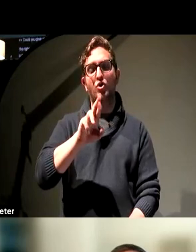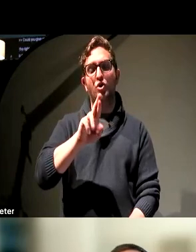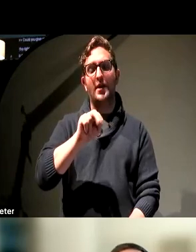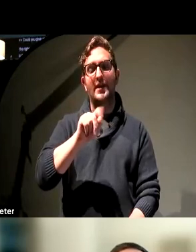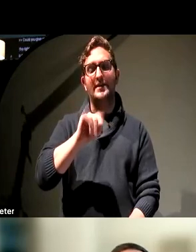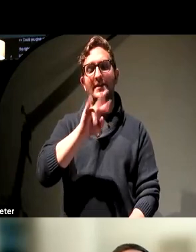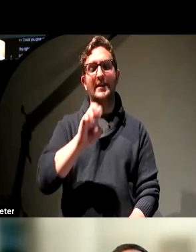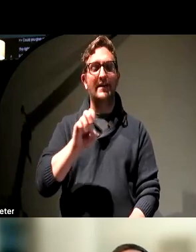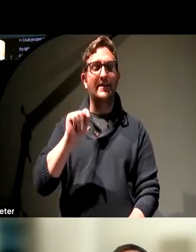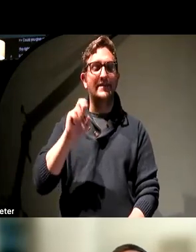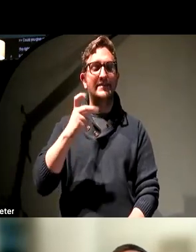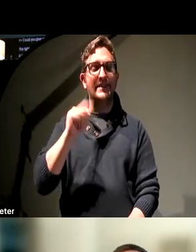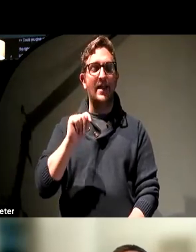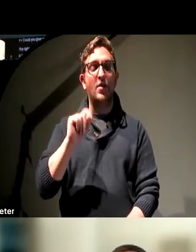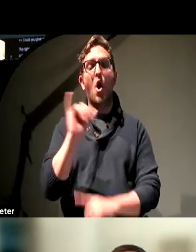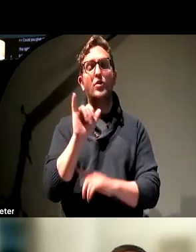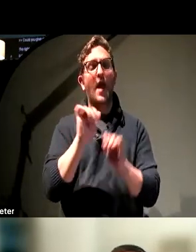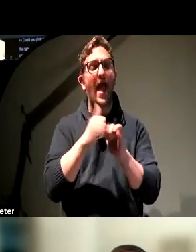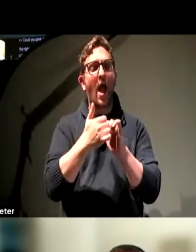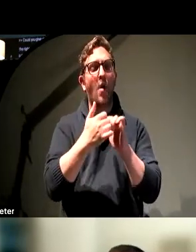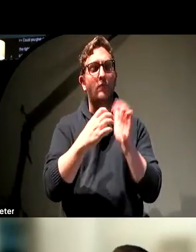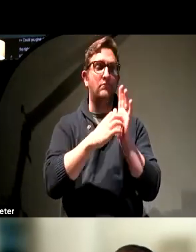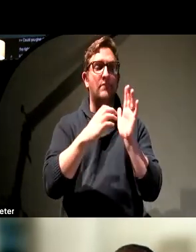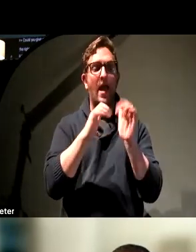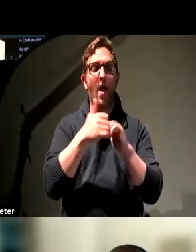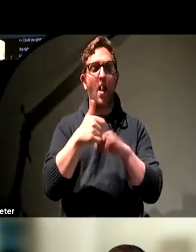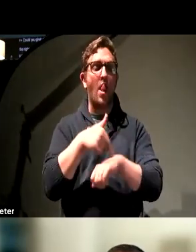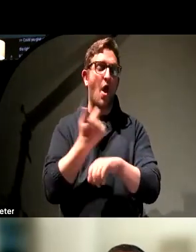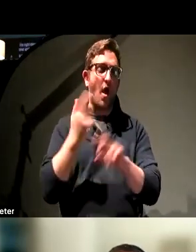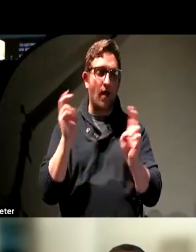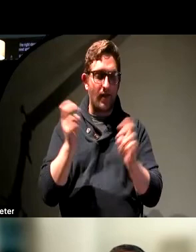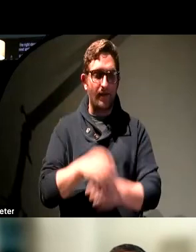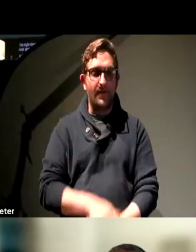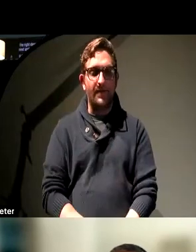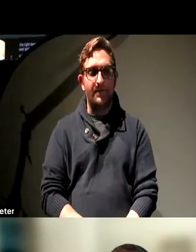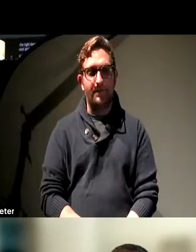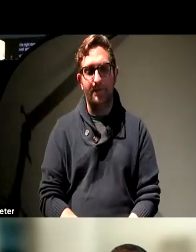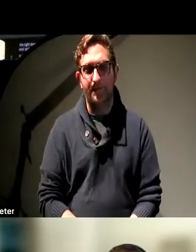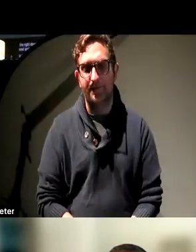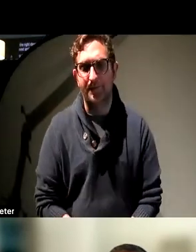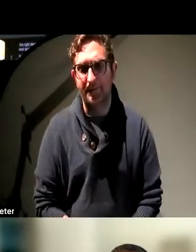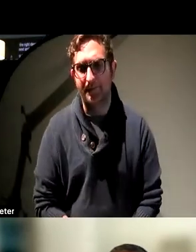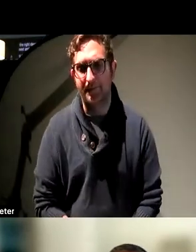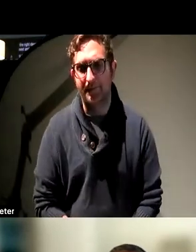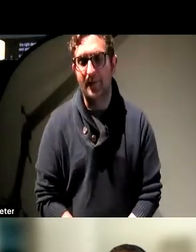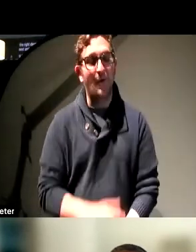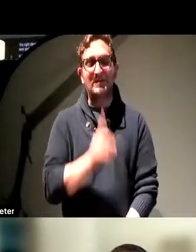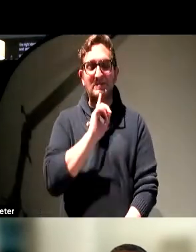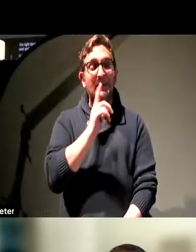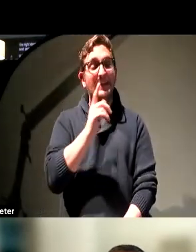Yeah, so the first answer is everyone's favorite, the least favorite answer. It depends entirely on